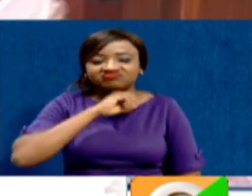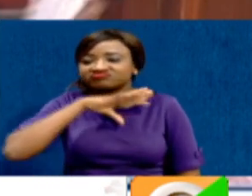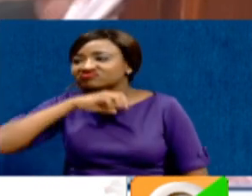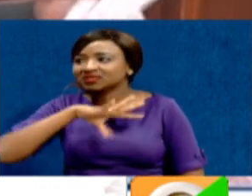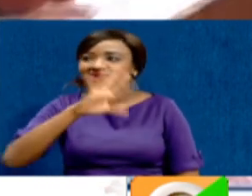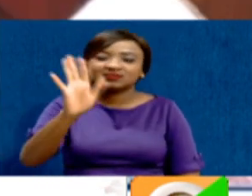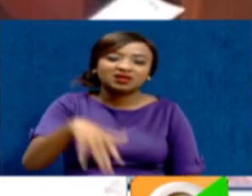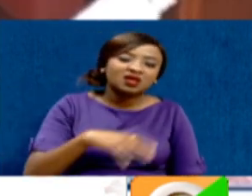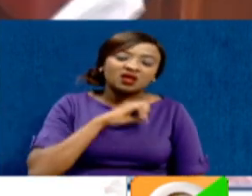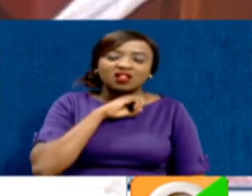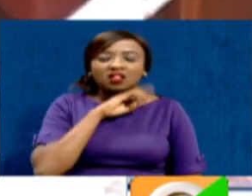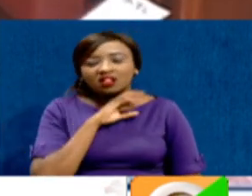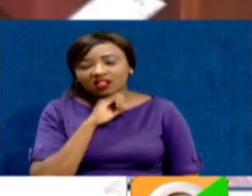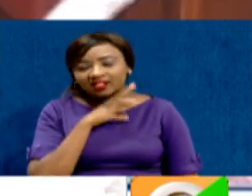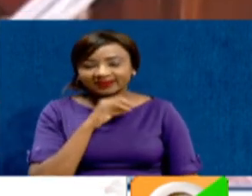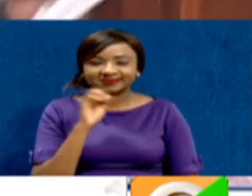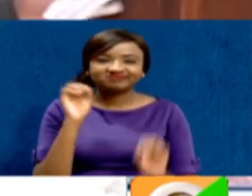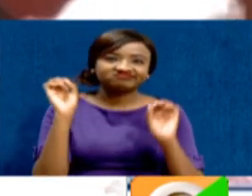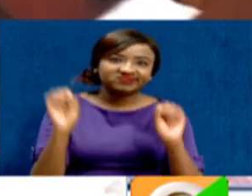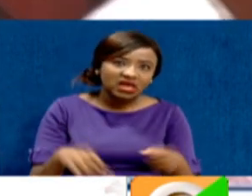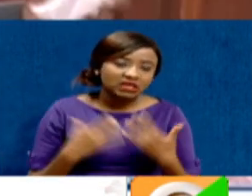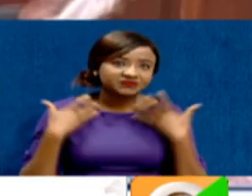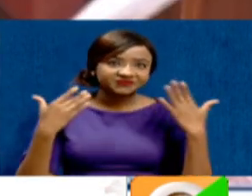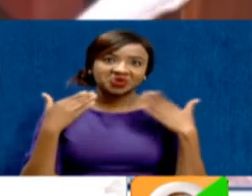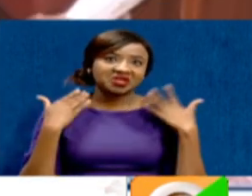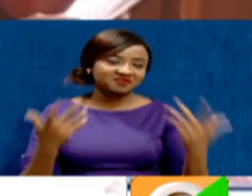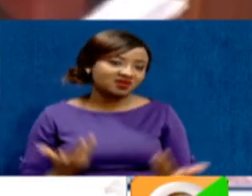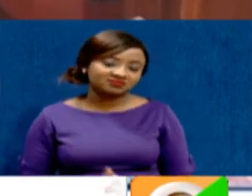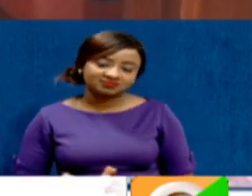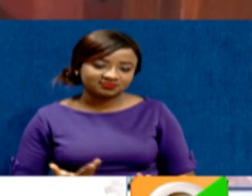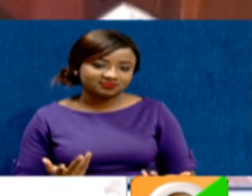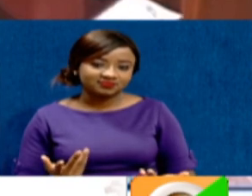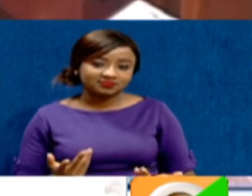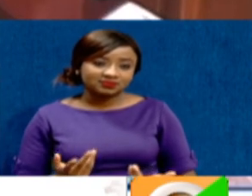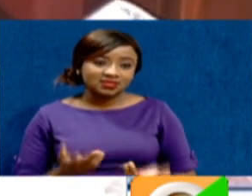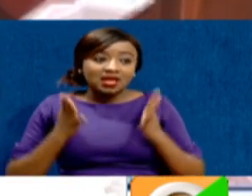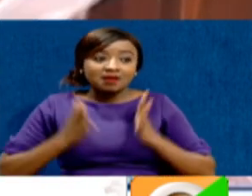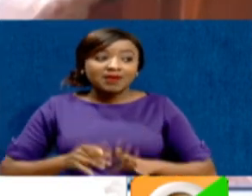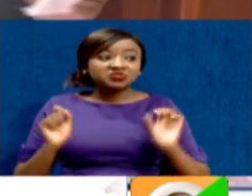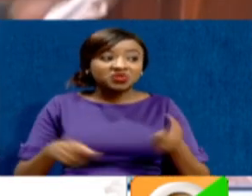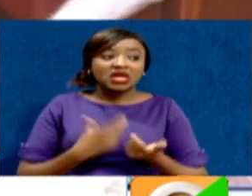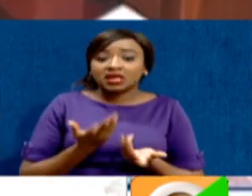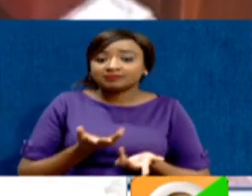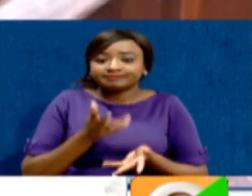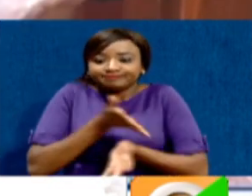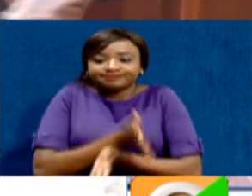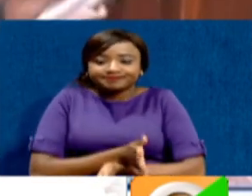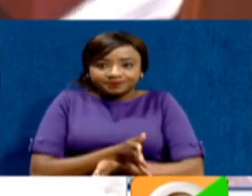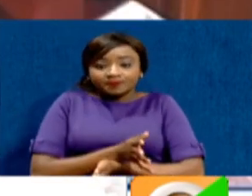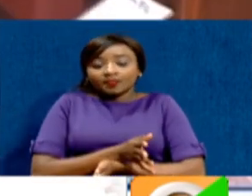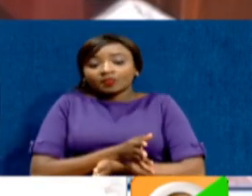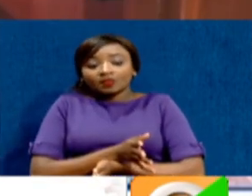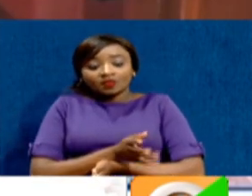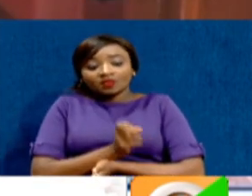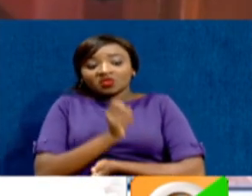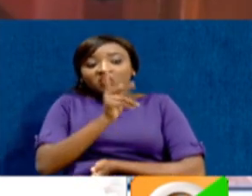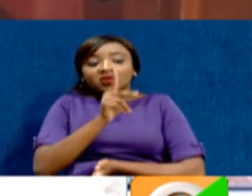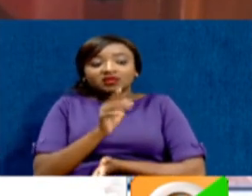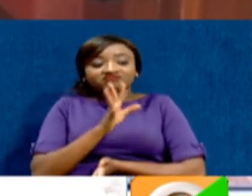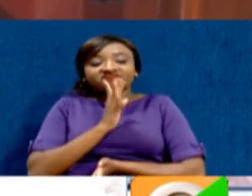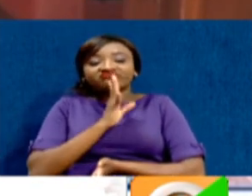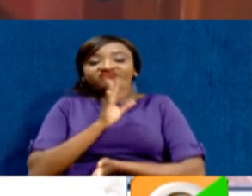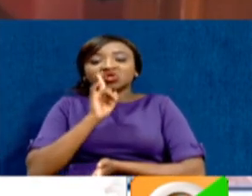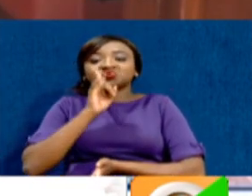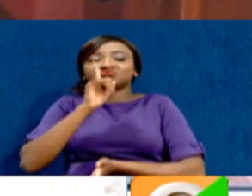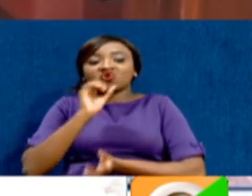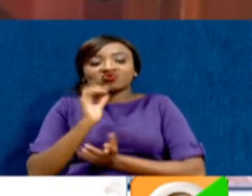and lamenting, you can do it forever and somebody can be sitting there and saying, you know, let them talk until tomorrow.